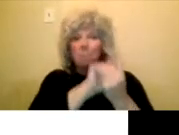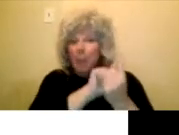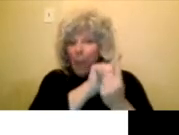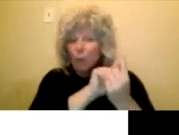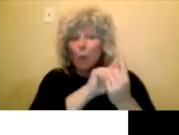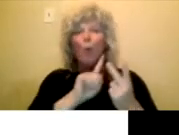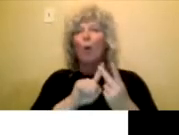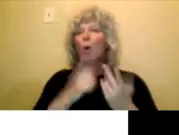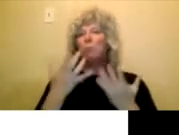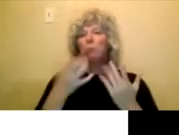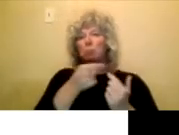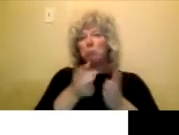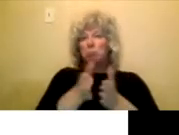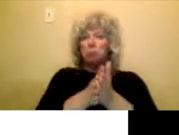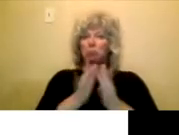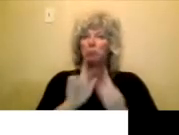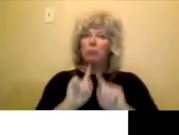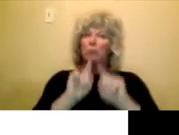development events.